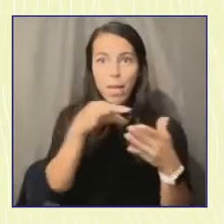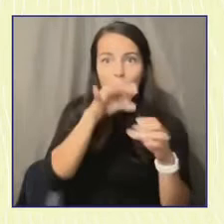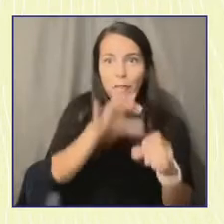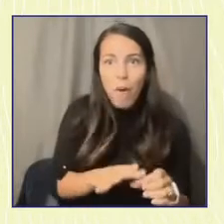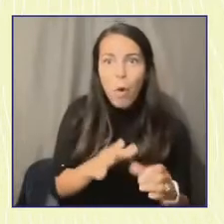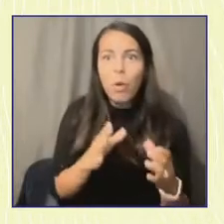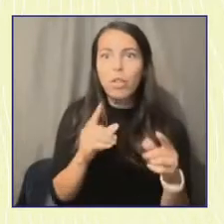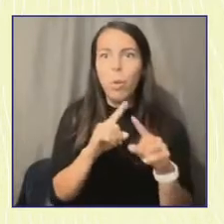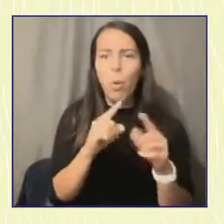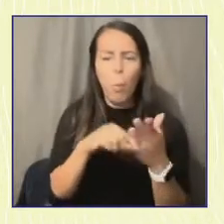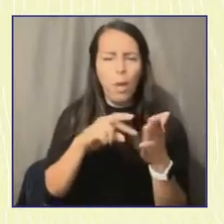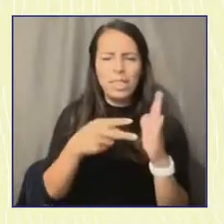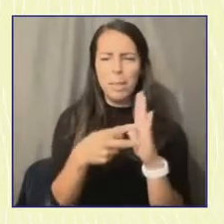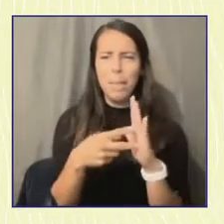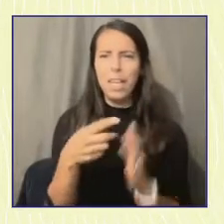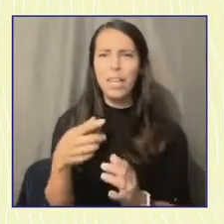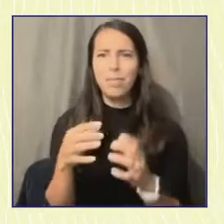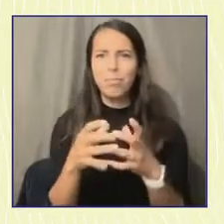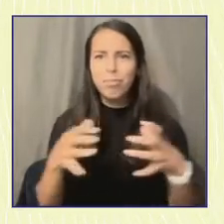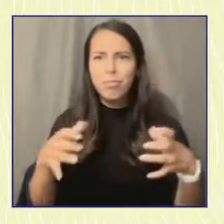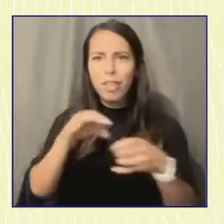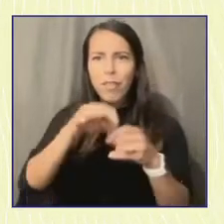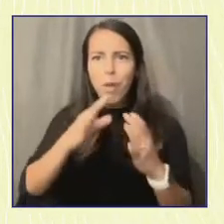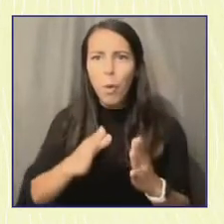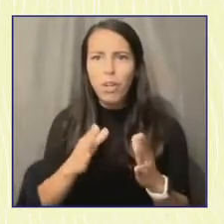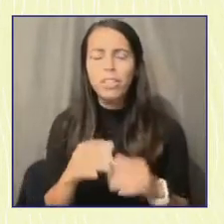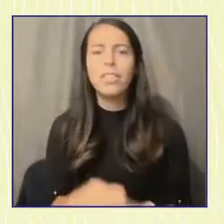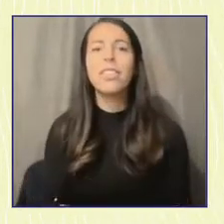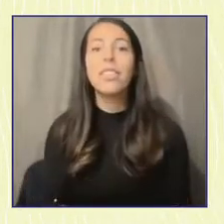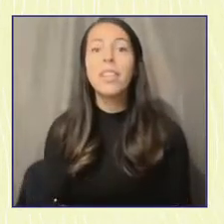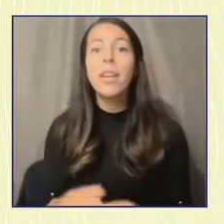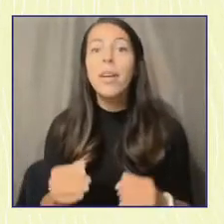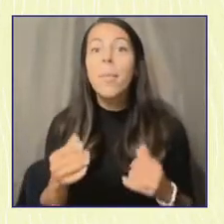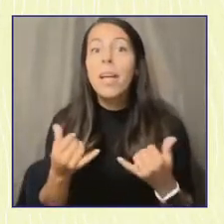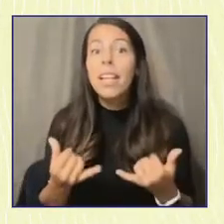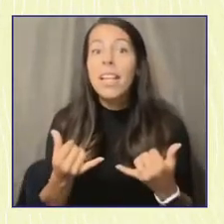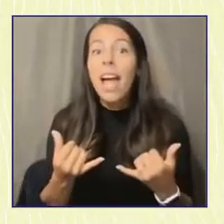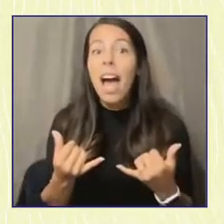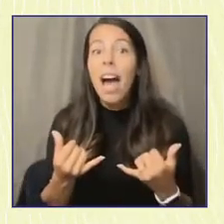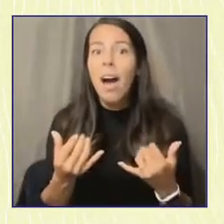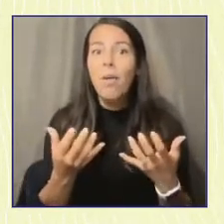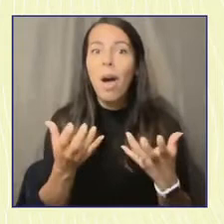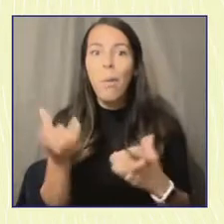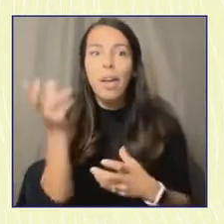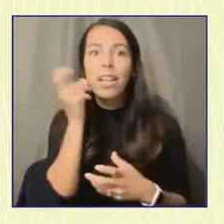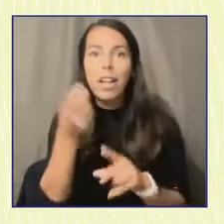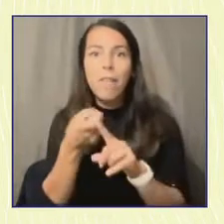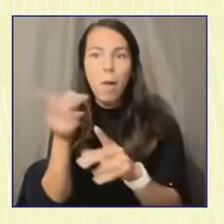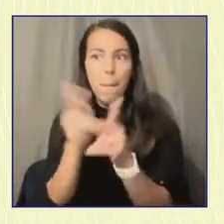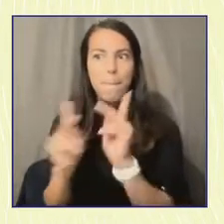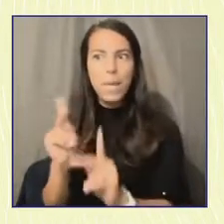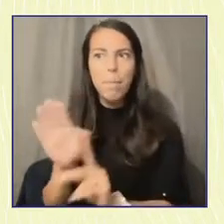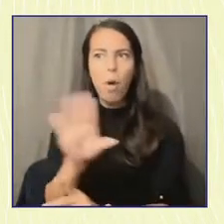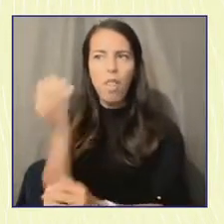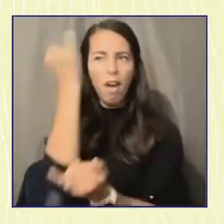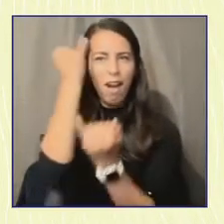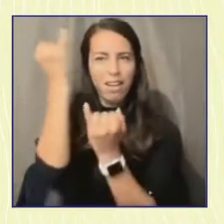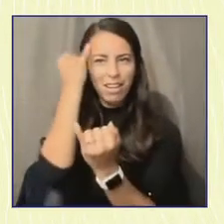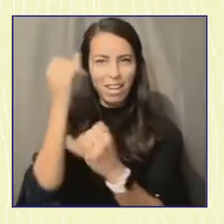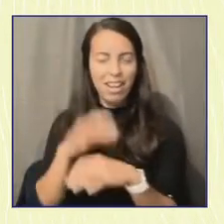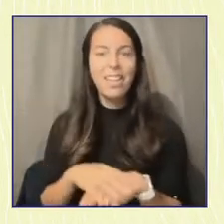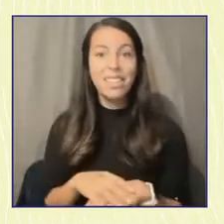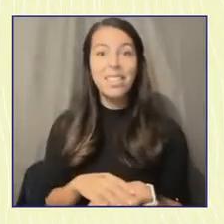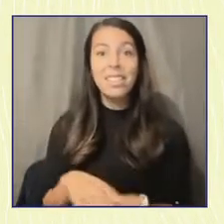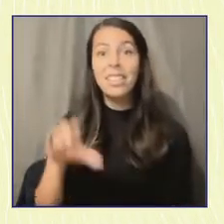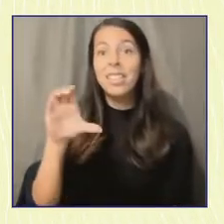folks a little later on. So first, let's hear from the people who are behind these ideas. You heard in the video, circle has been doing this work